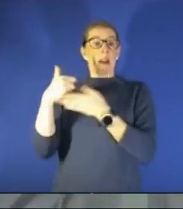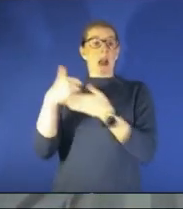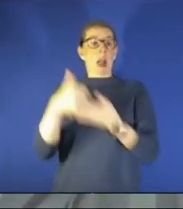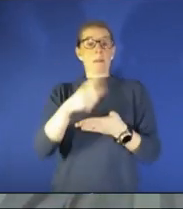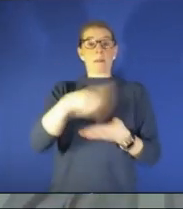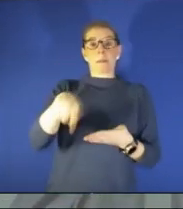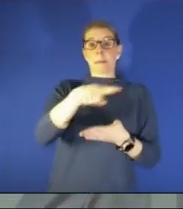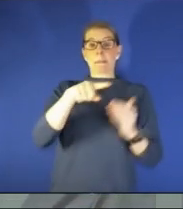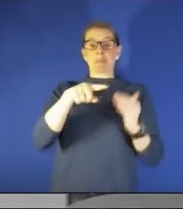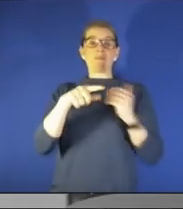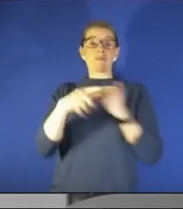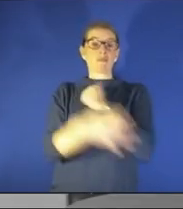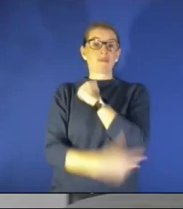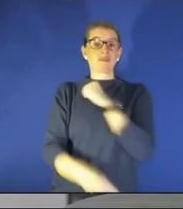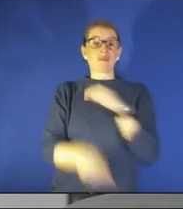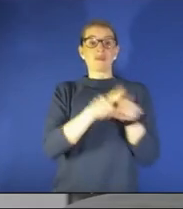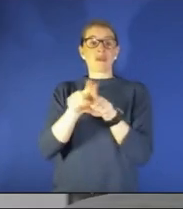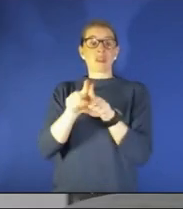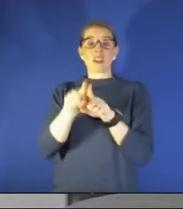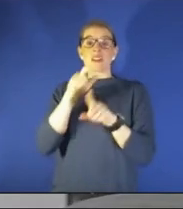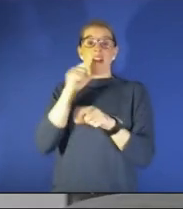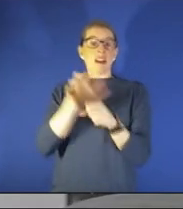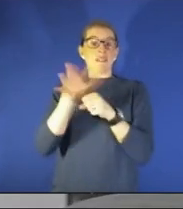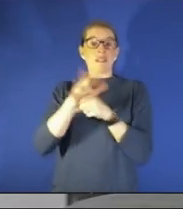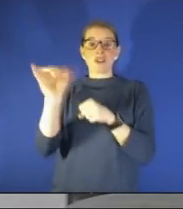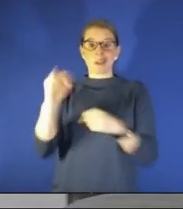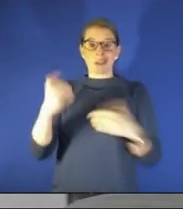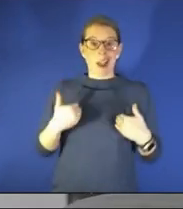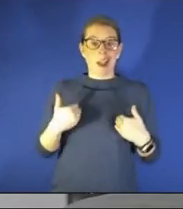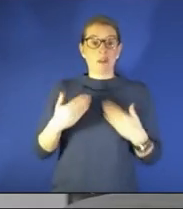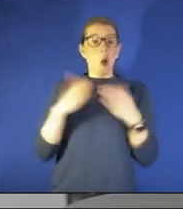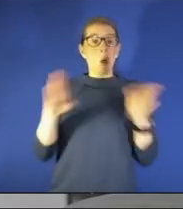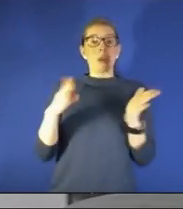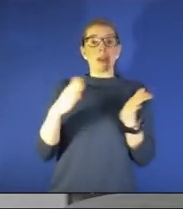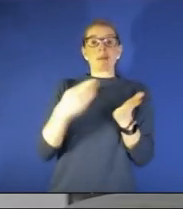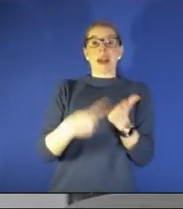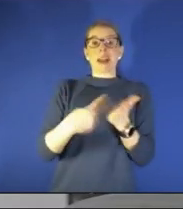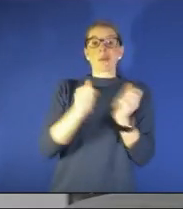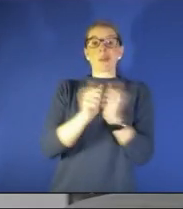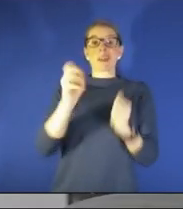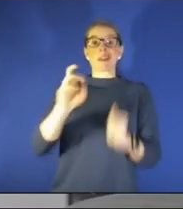and underinsured that's tomorrow on open mics with dr steitz at 8am